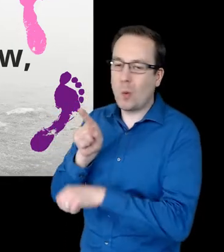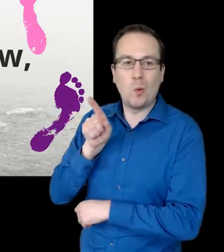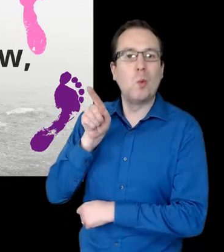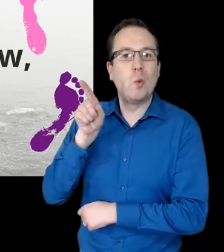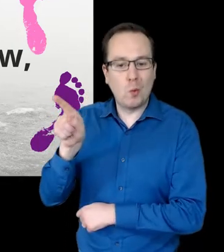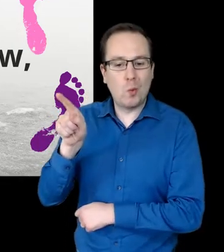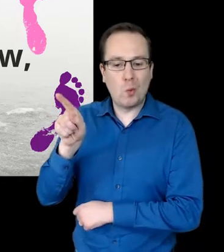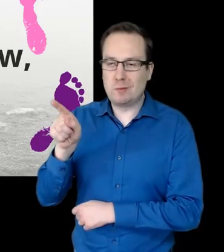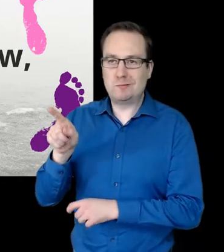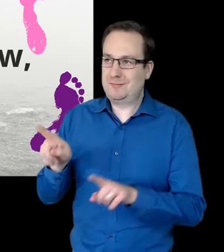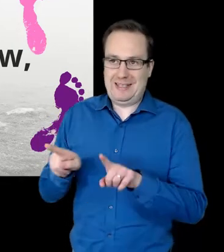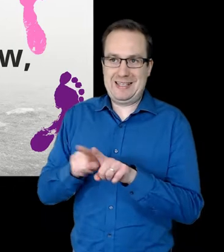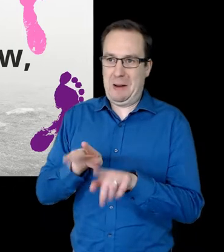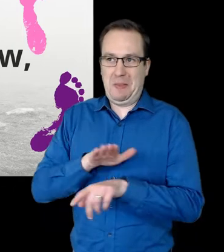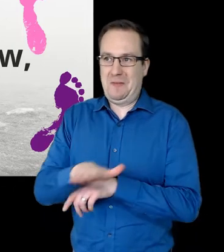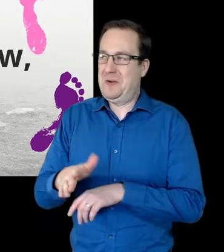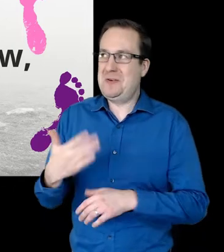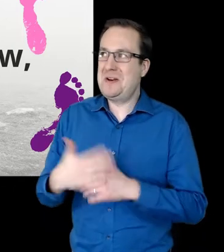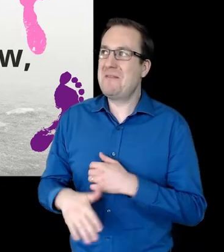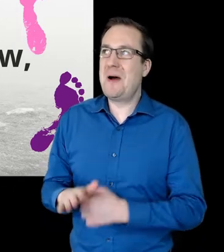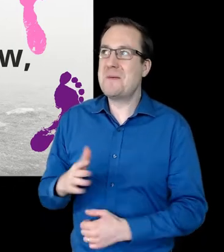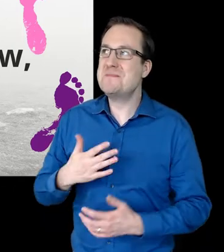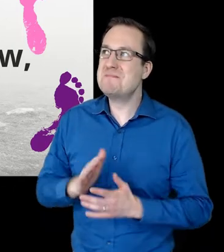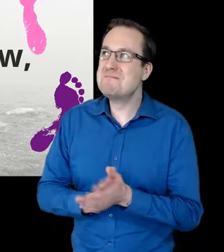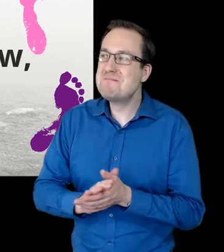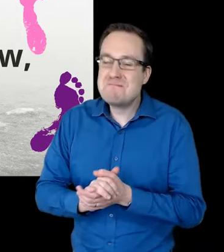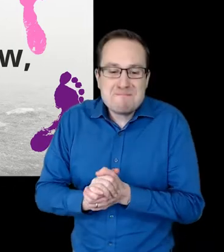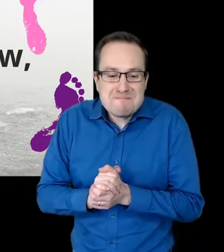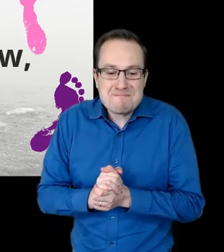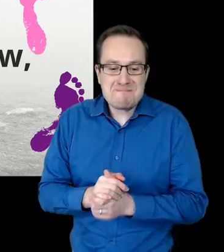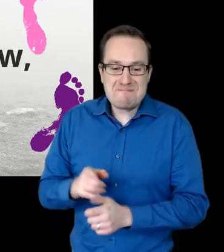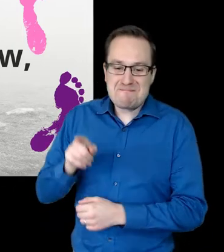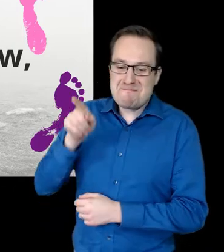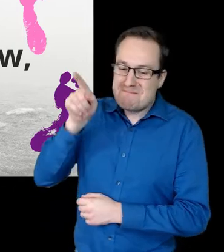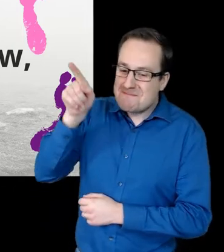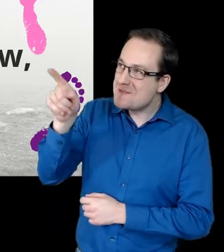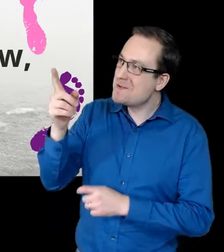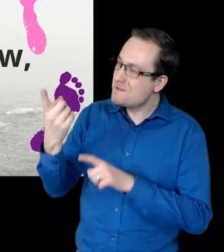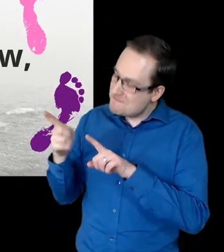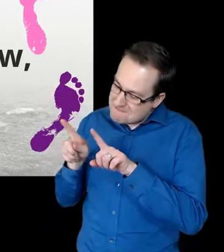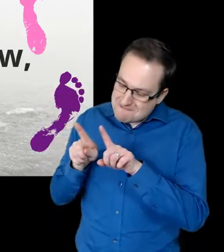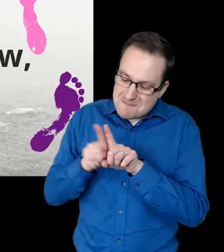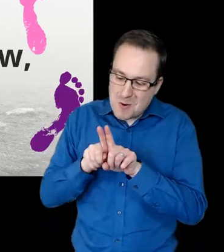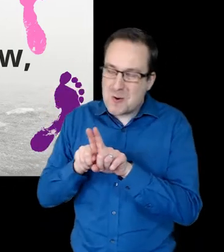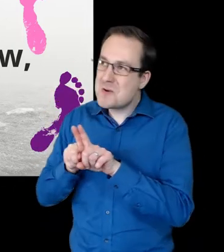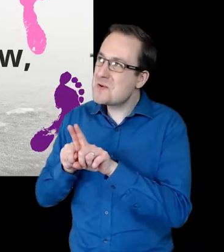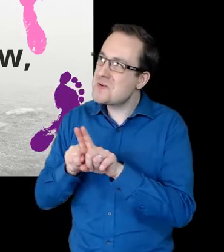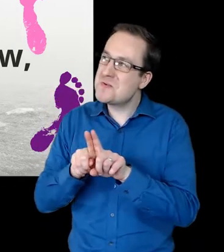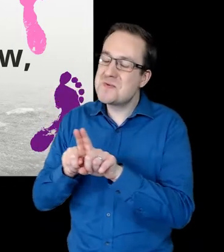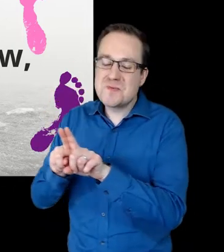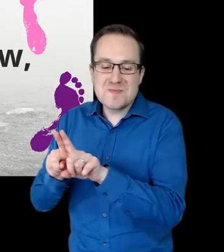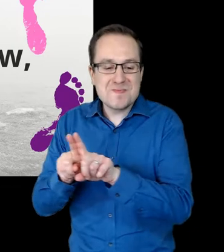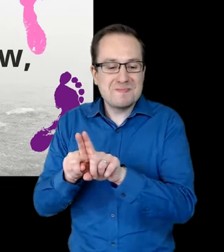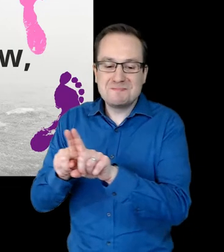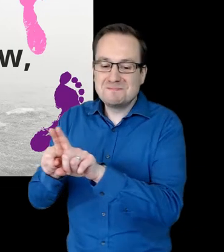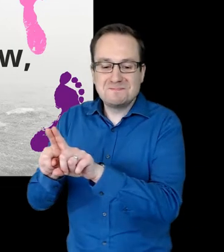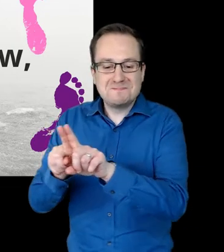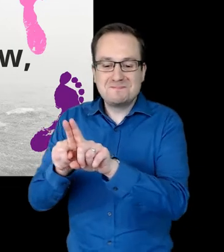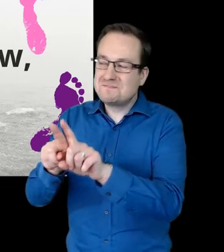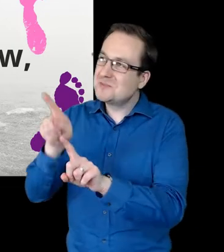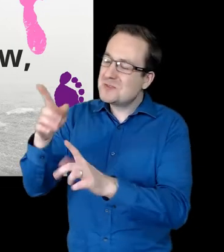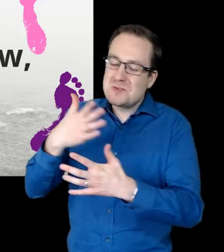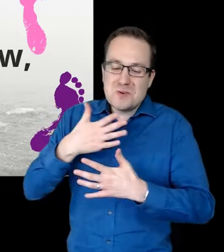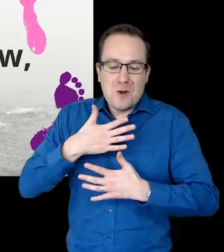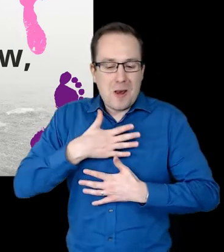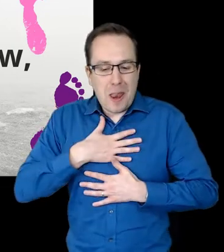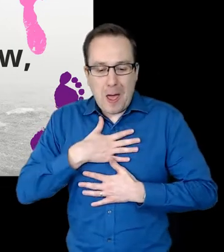can never be the same. In your bounty I'll go, where your